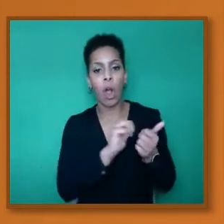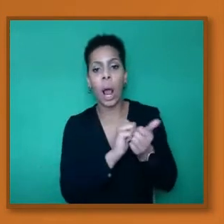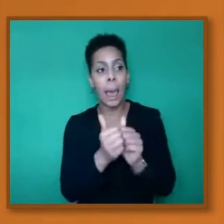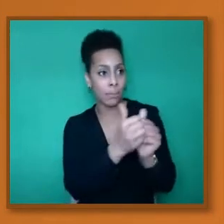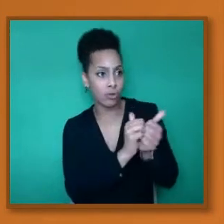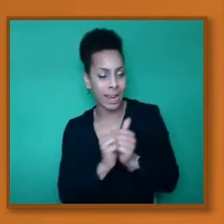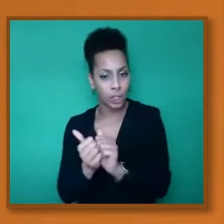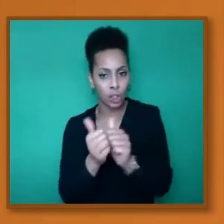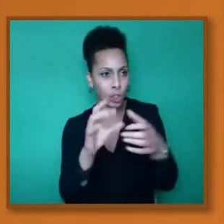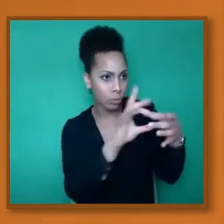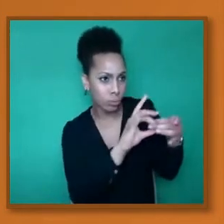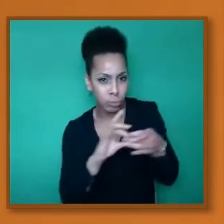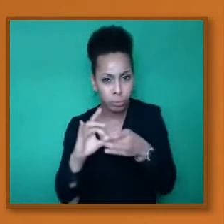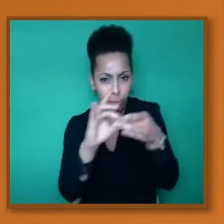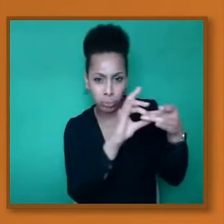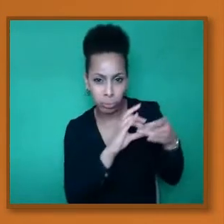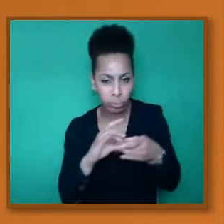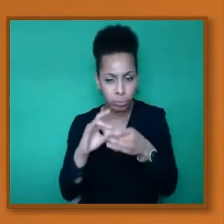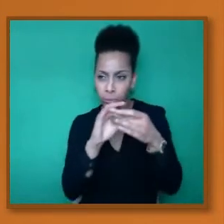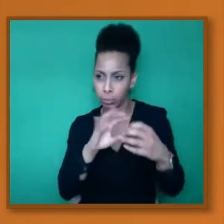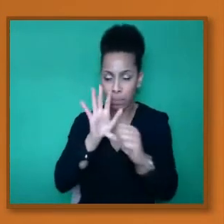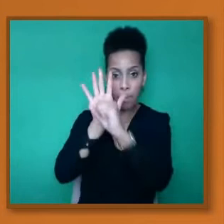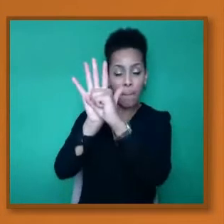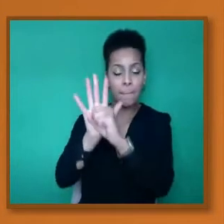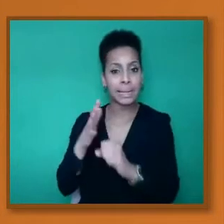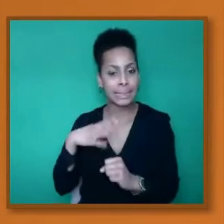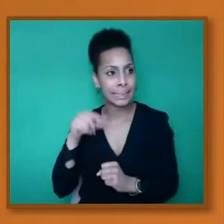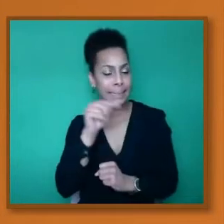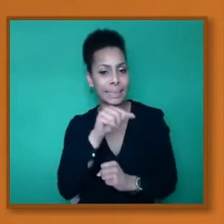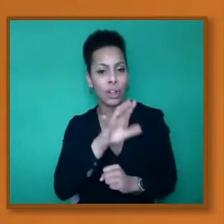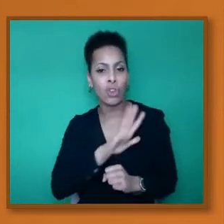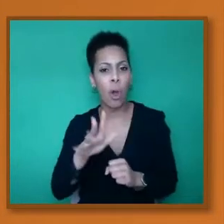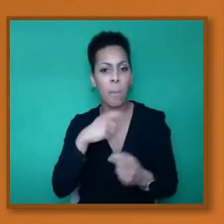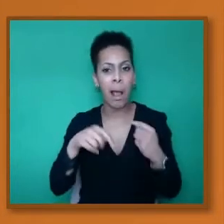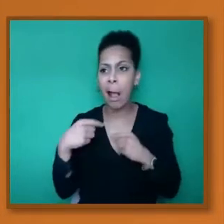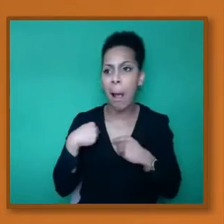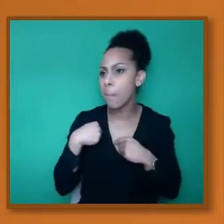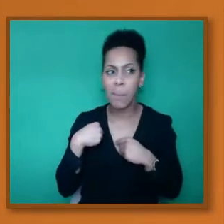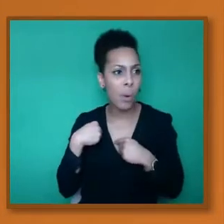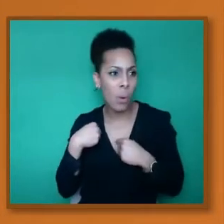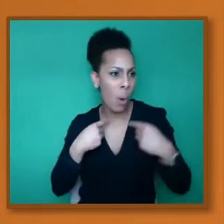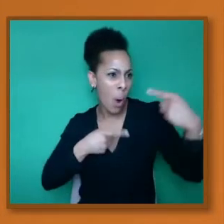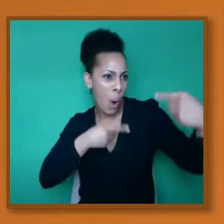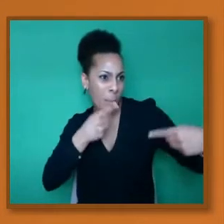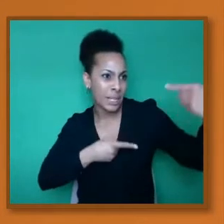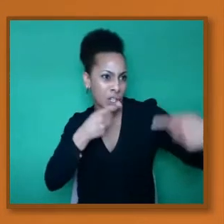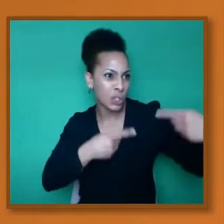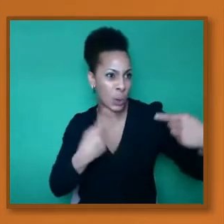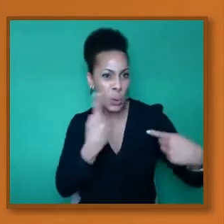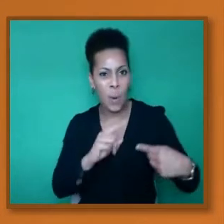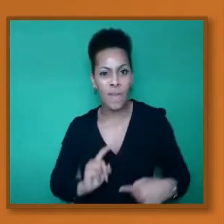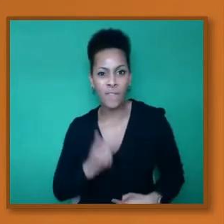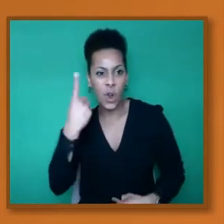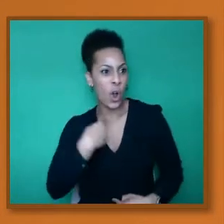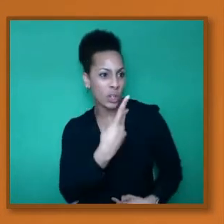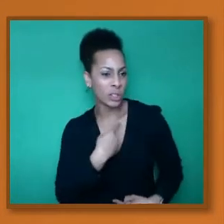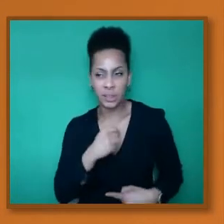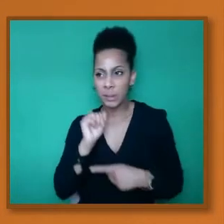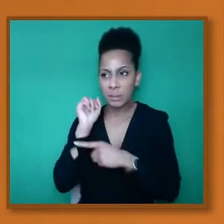Oftentimes in in so many walks of life, it's more about a competition who can get there first.